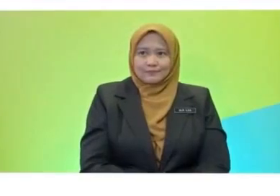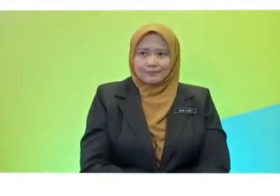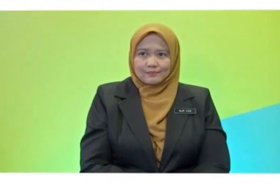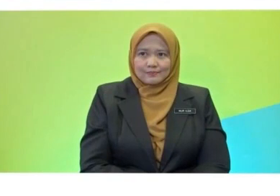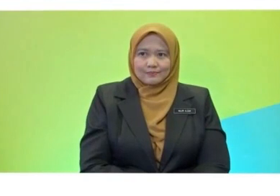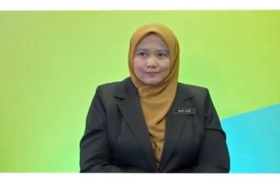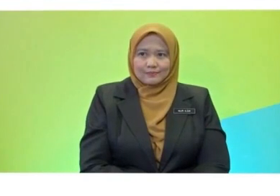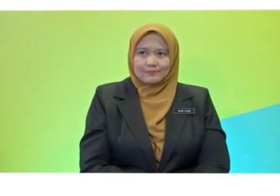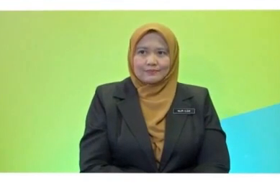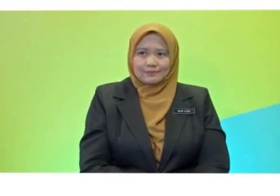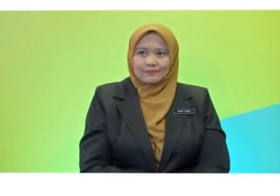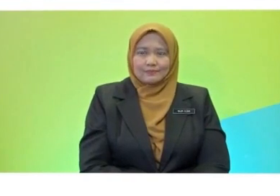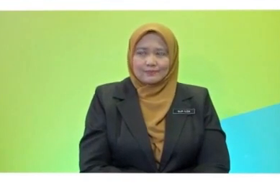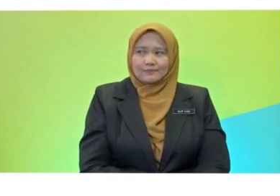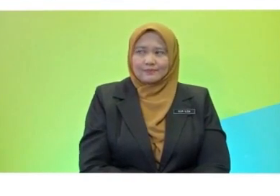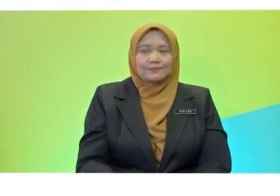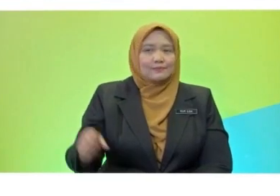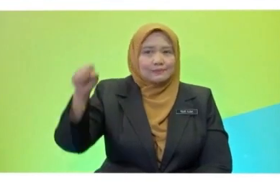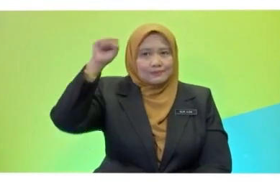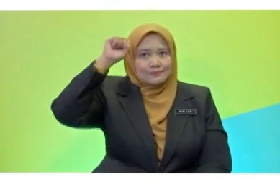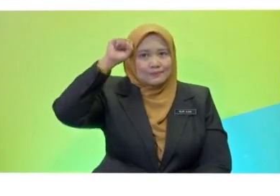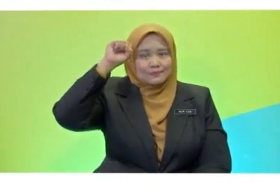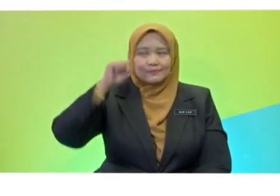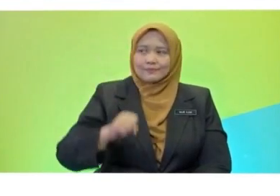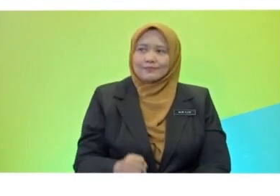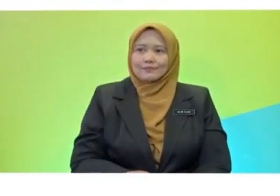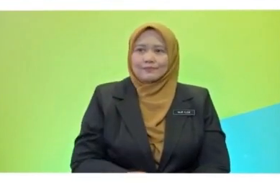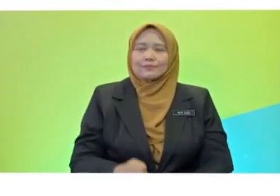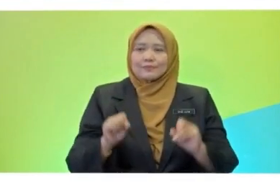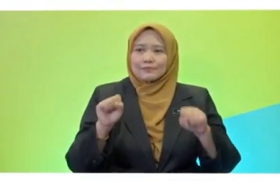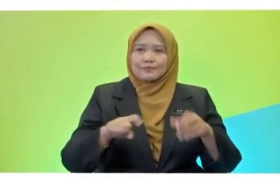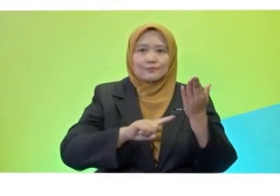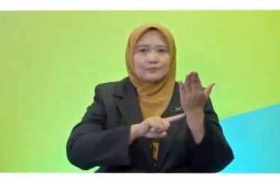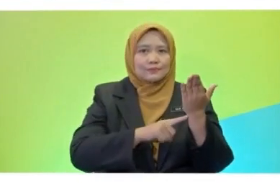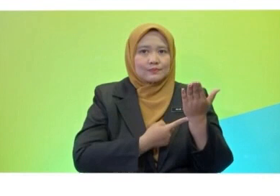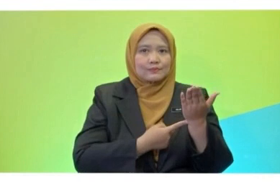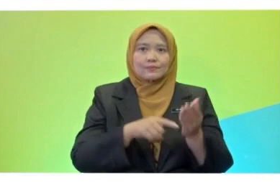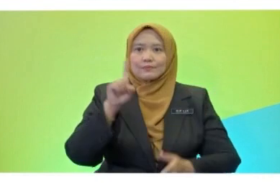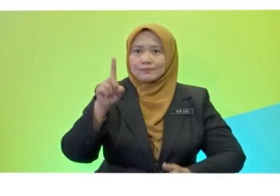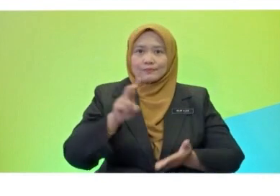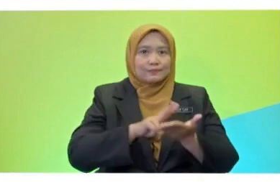Oh, Sadvir, raise his hand. Sadvir, you can start with the first stanza.